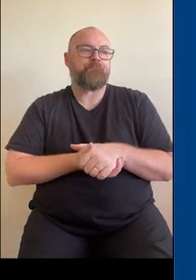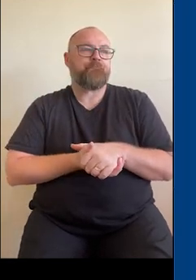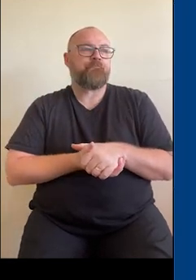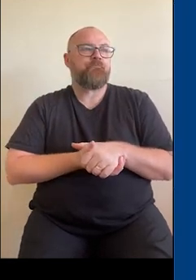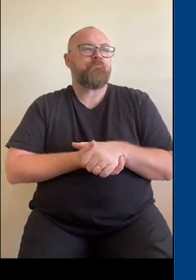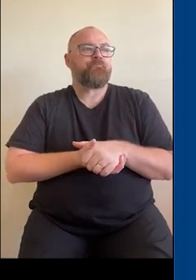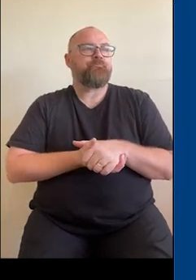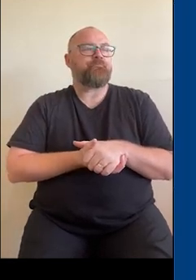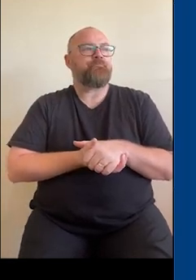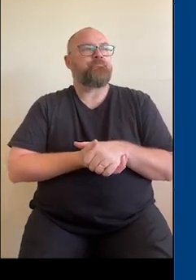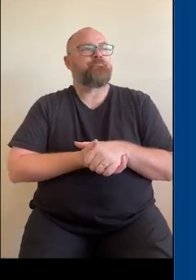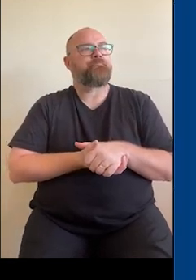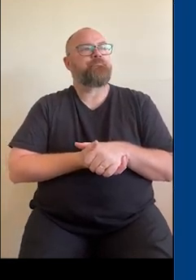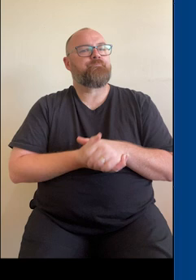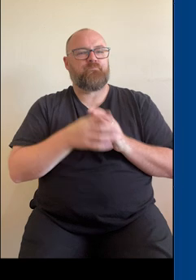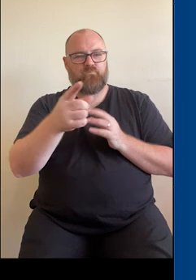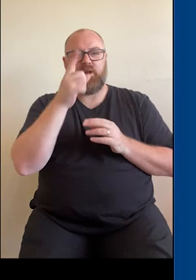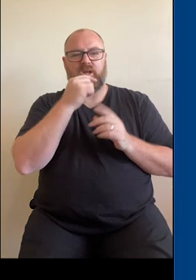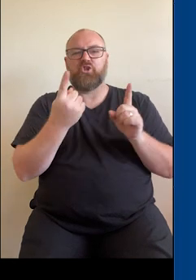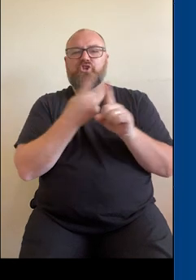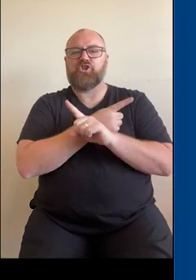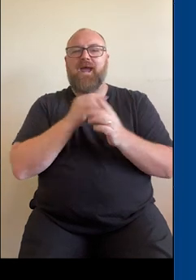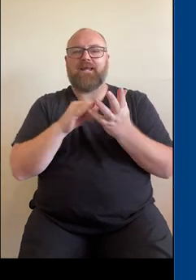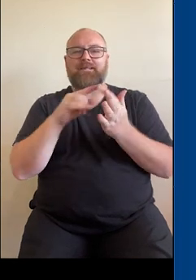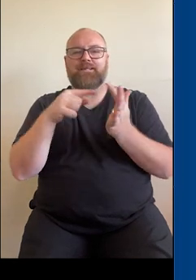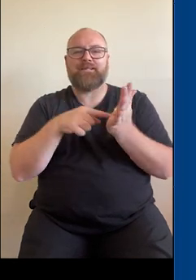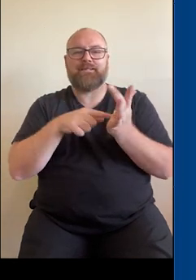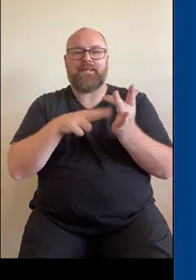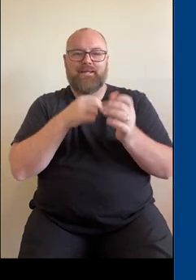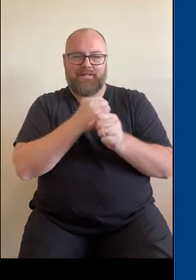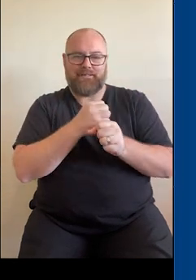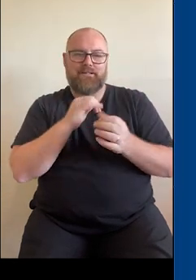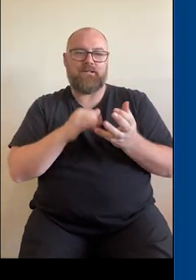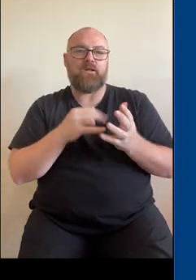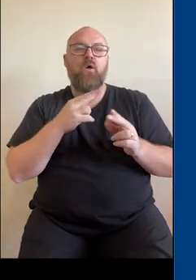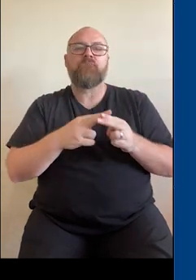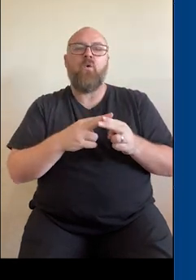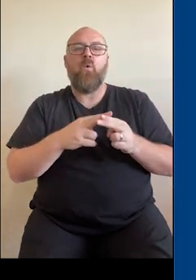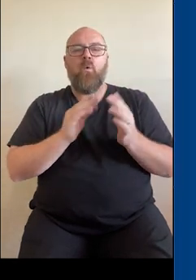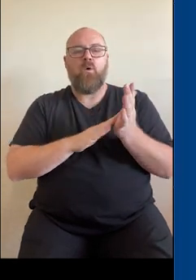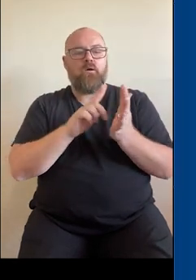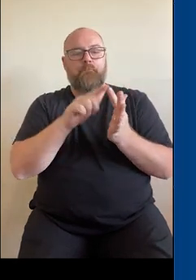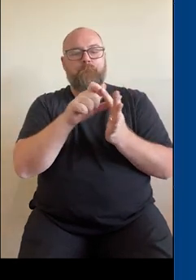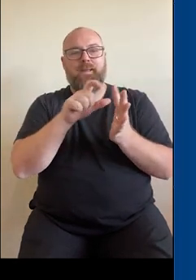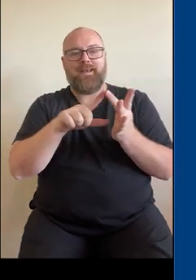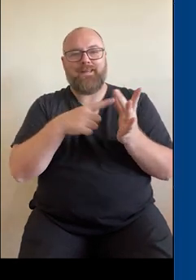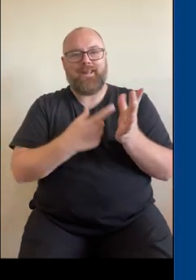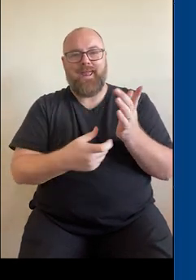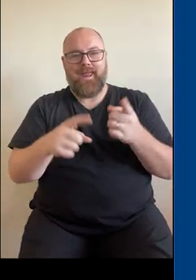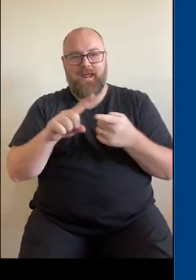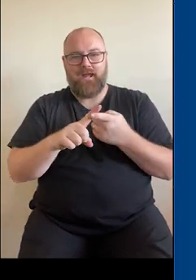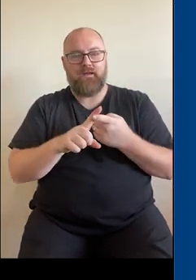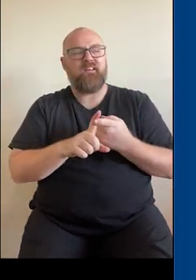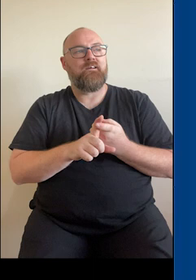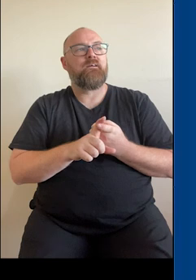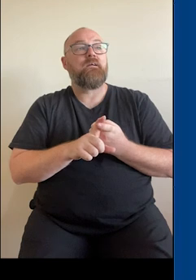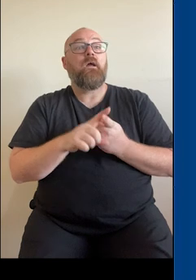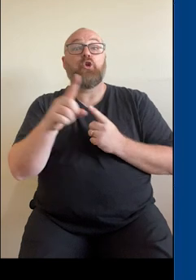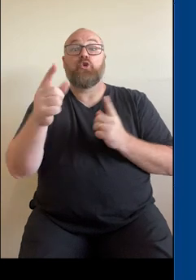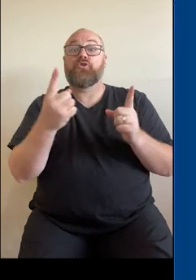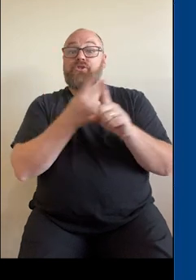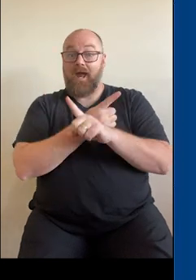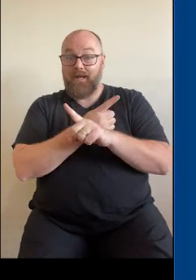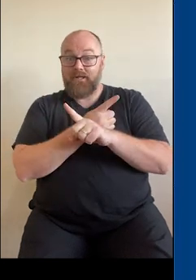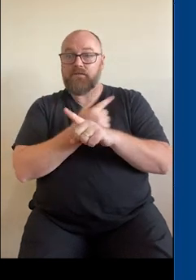screen before and change those settings for Medicare and make sure that information is in there. And if you change that and select, yes, I want